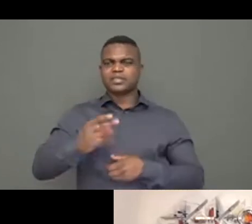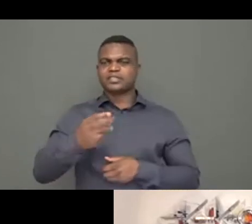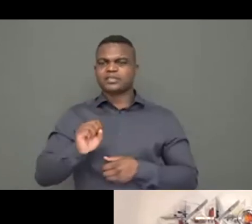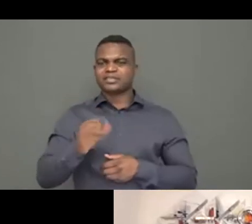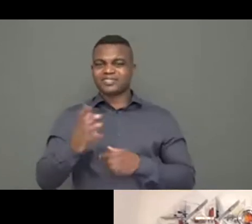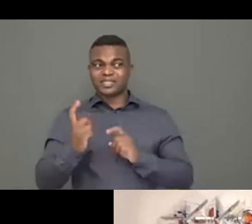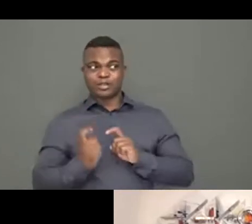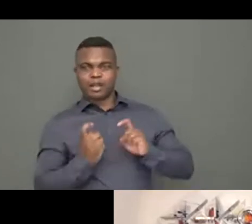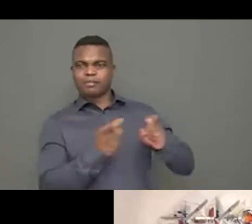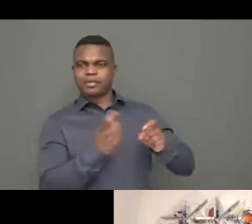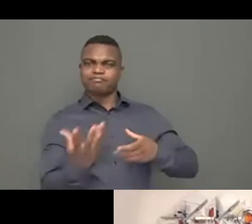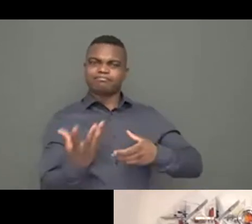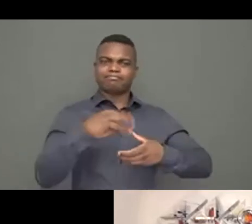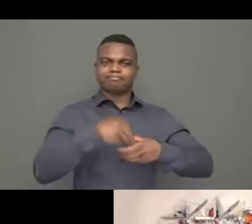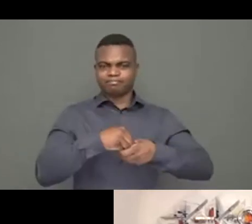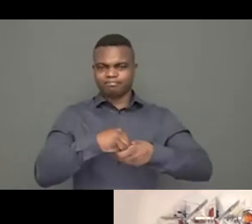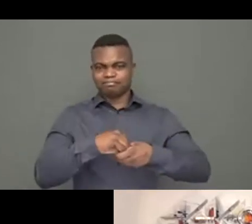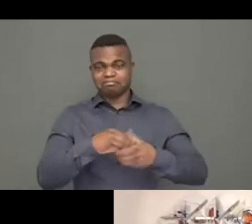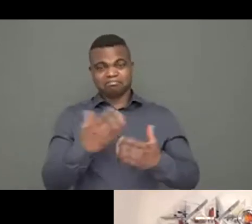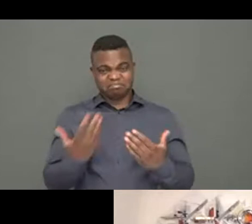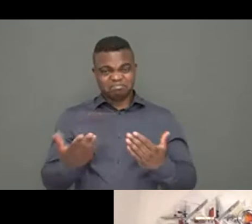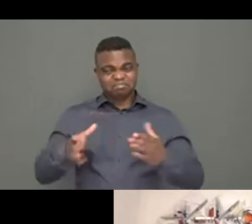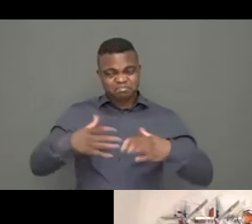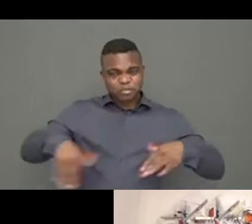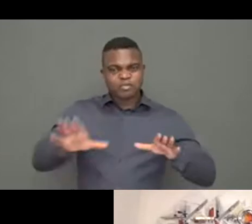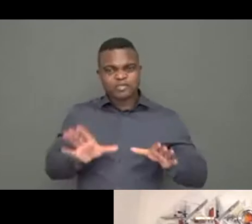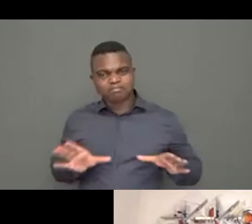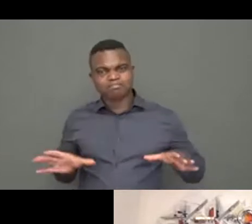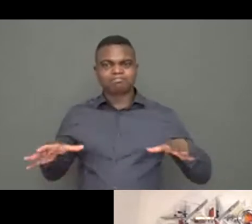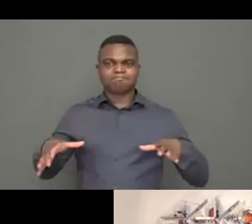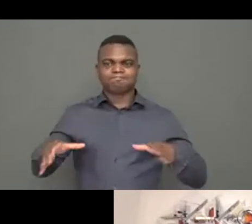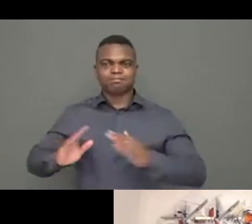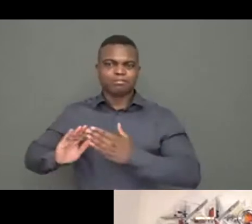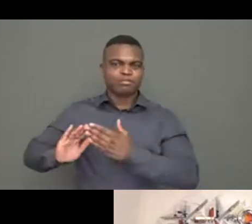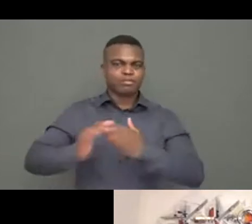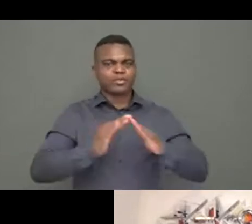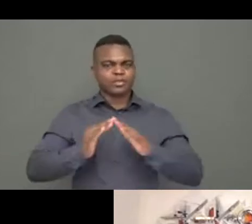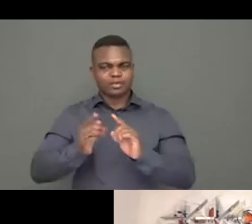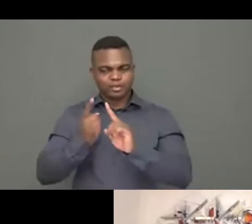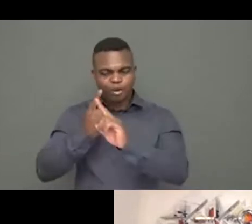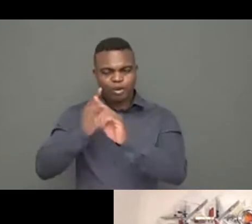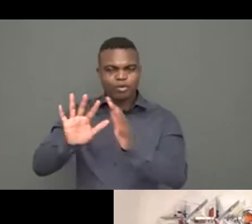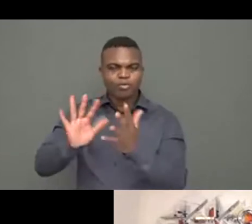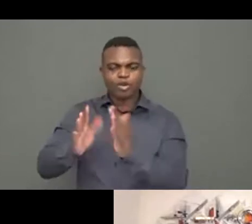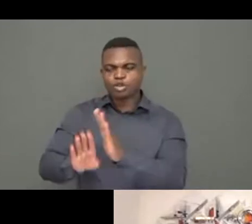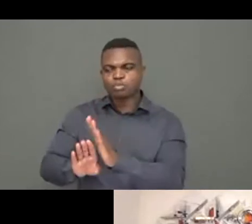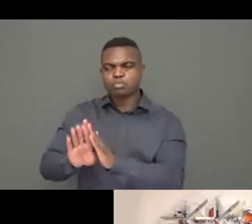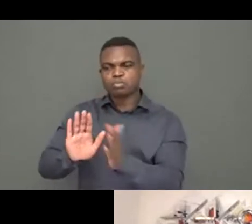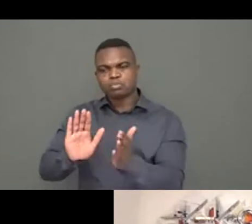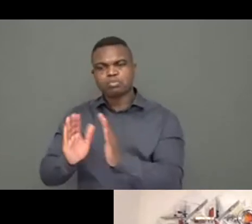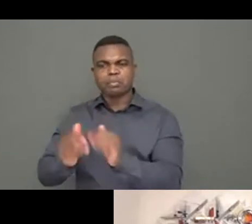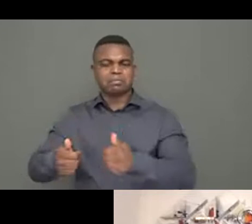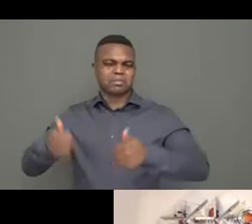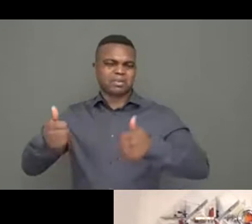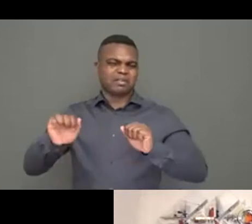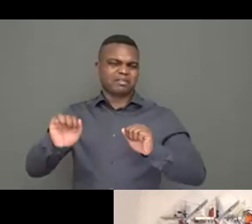all type of organizations, small, big. Everyone is welcome all over the world. This is